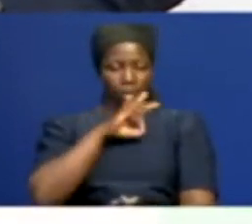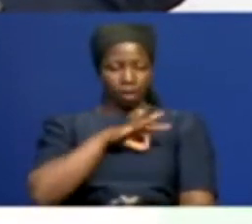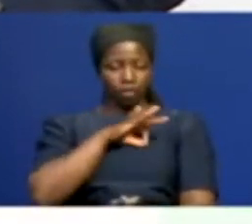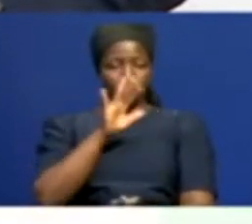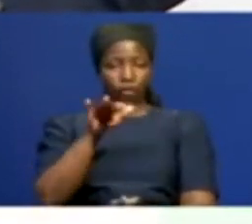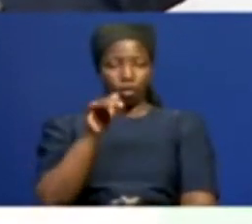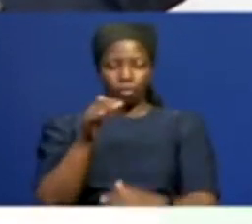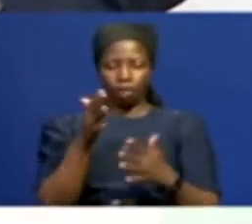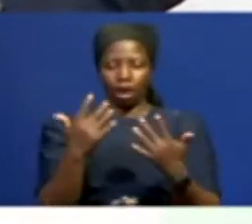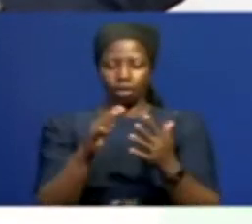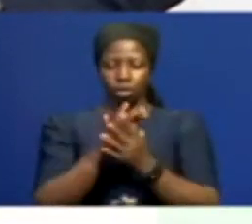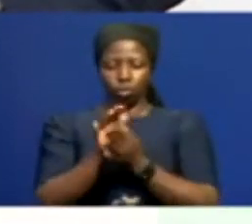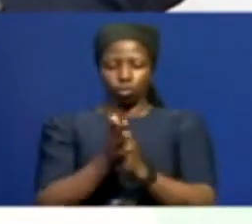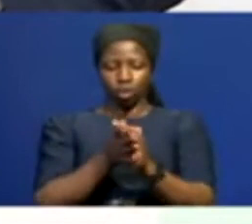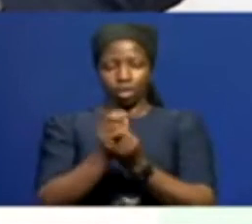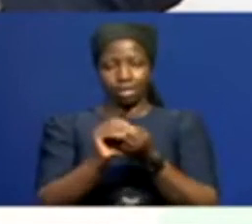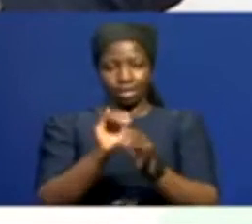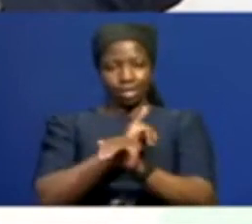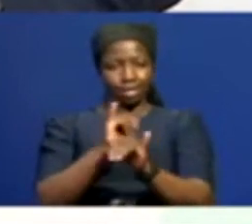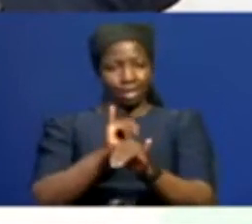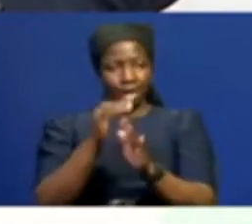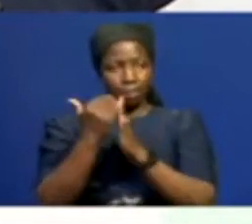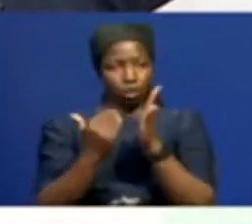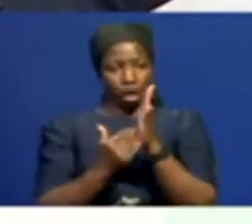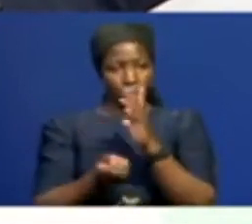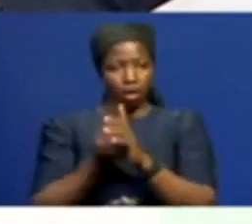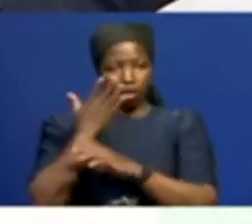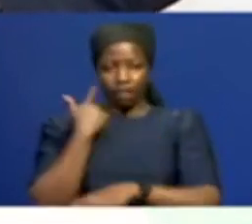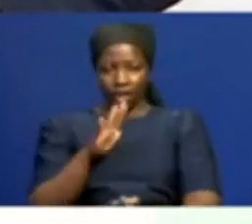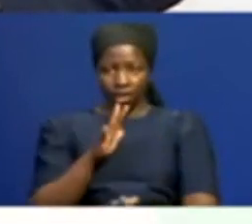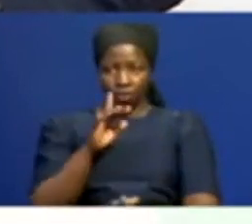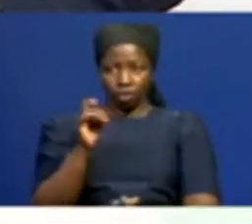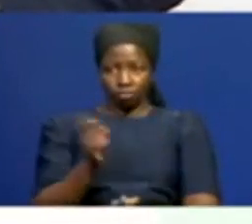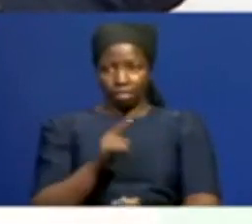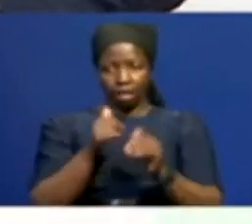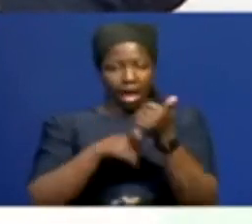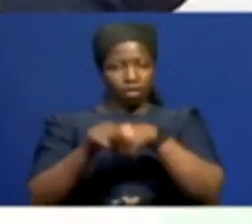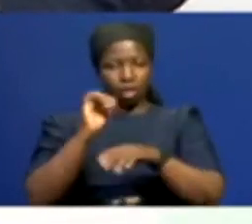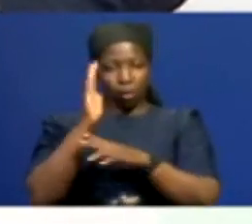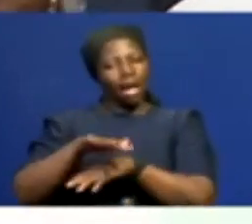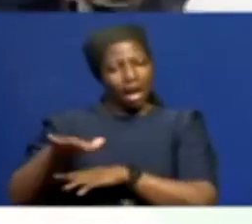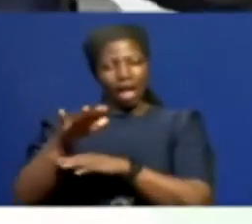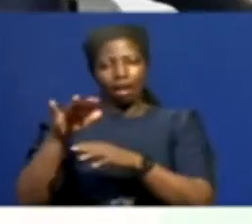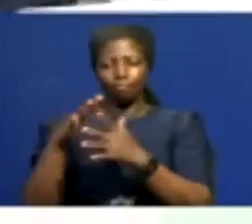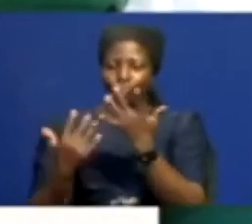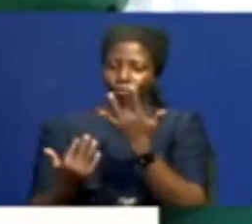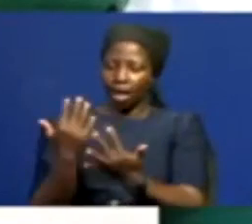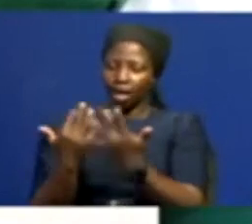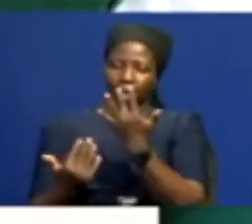hygiene programme launched at the month-long campaign is set to extend crucial support to Kibra and Mathares Labs.